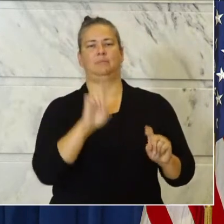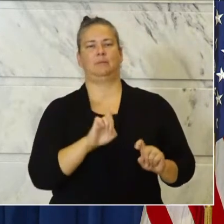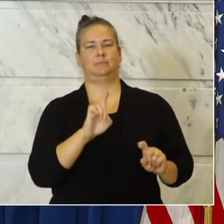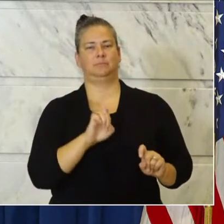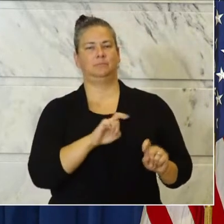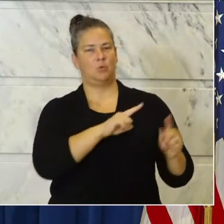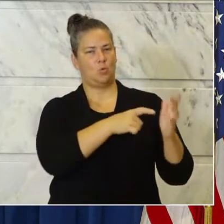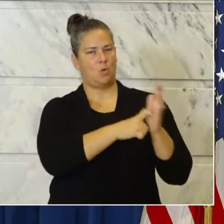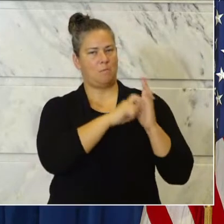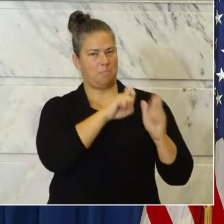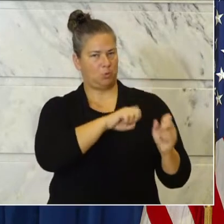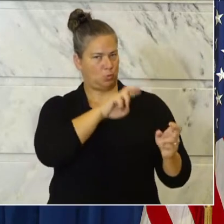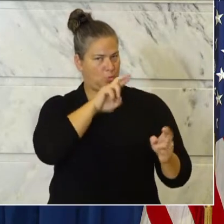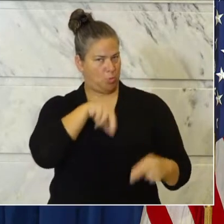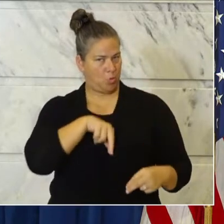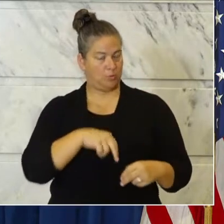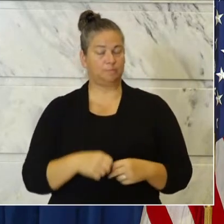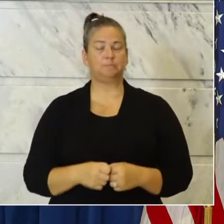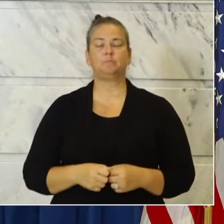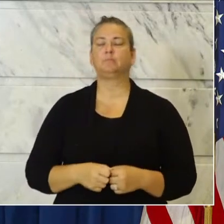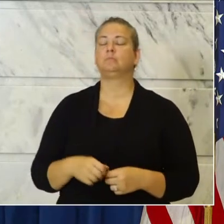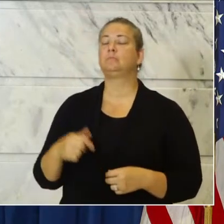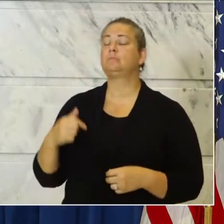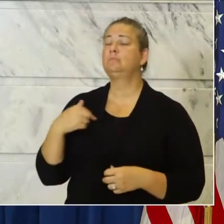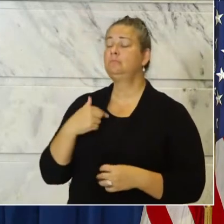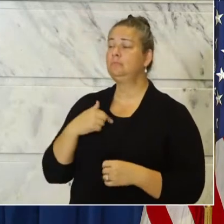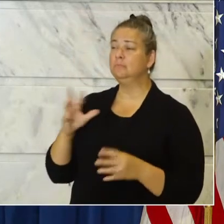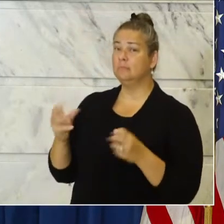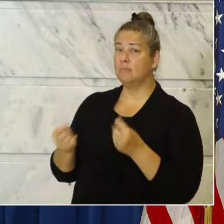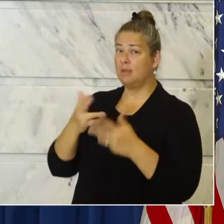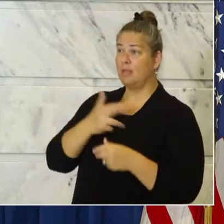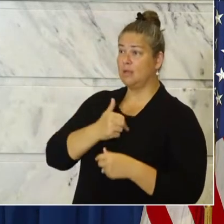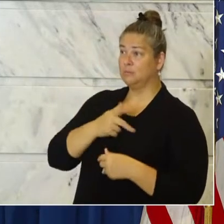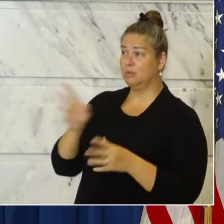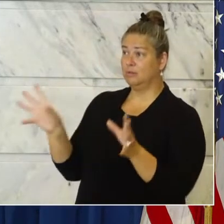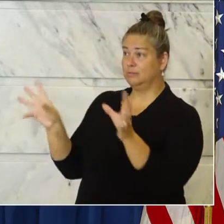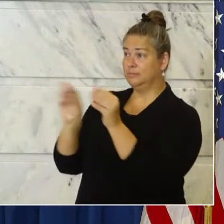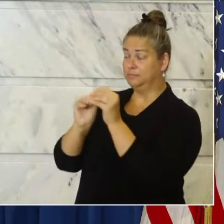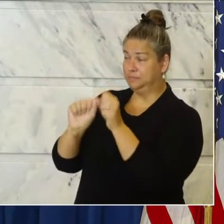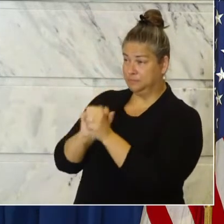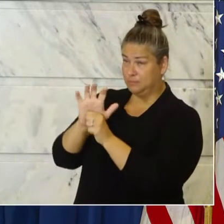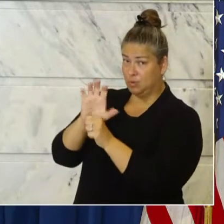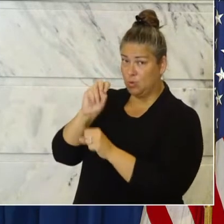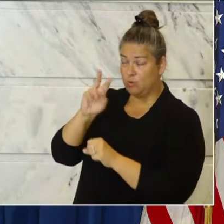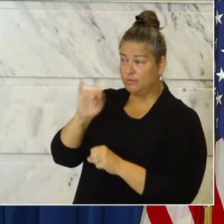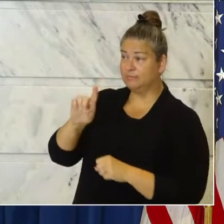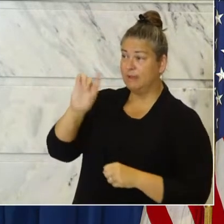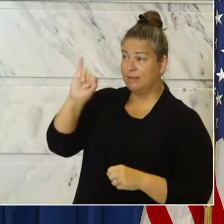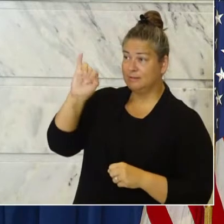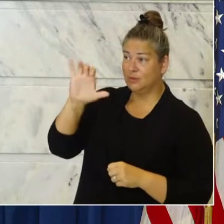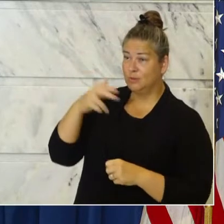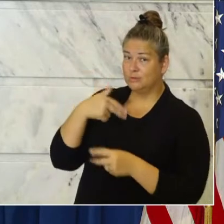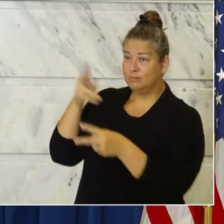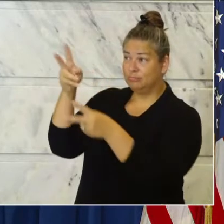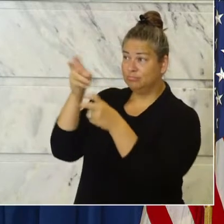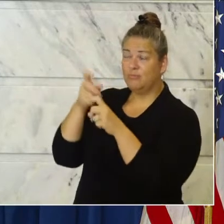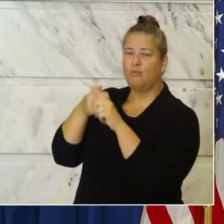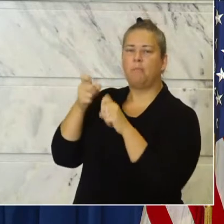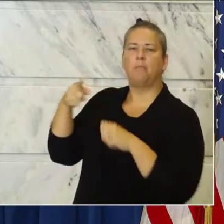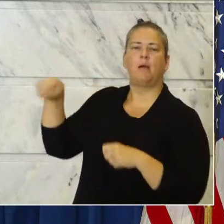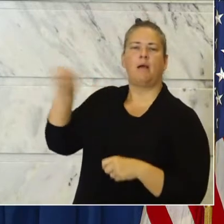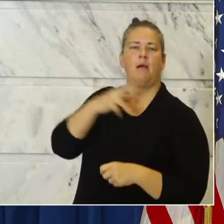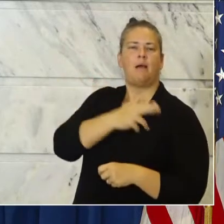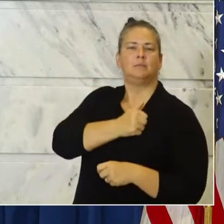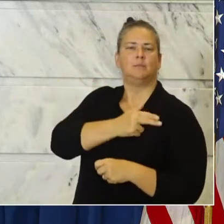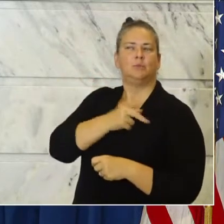reports. We get the number of people in the hospital for COVID and ICU directly from hospitals. Those are